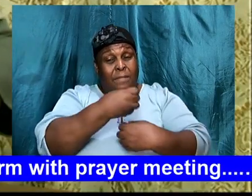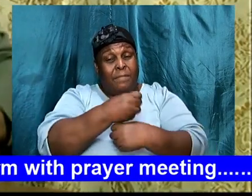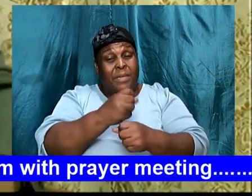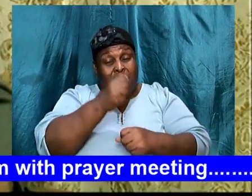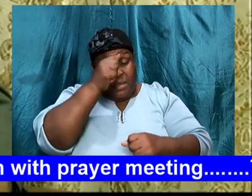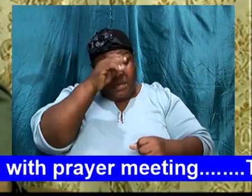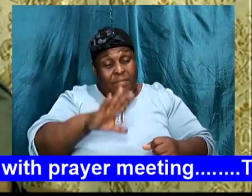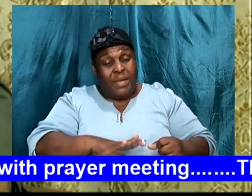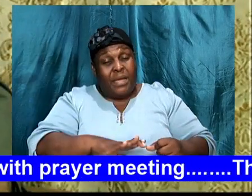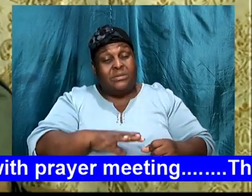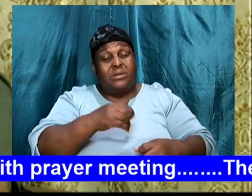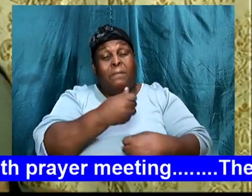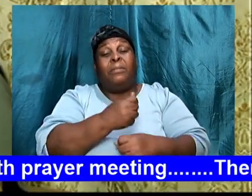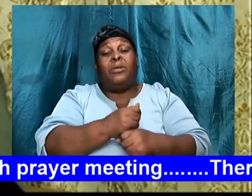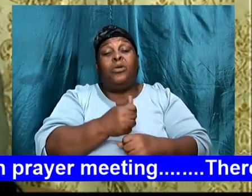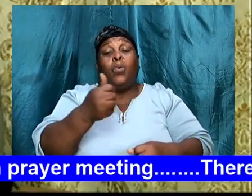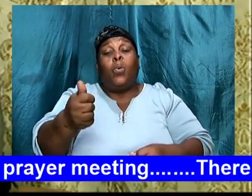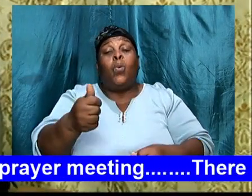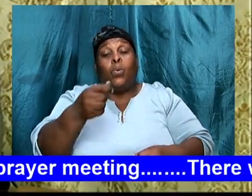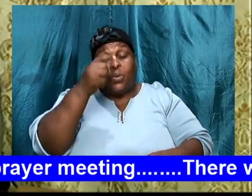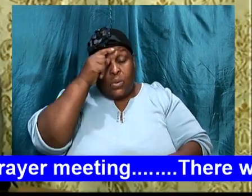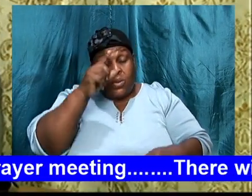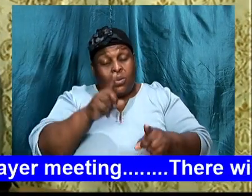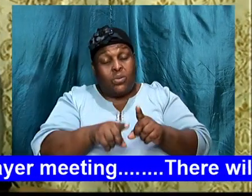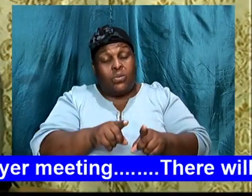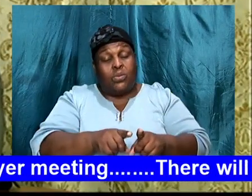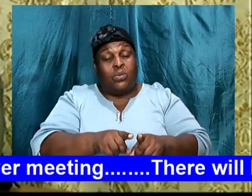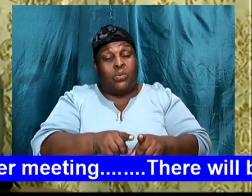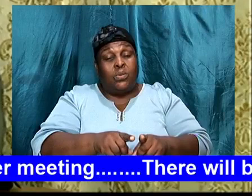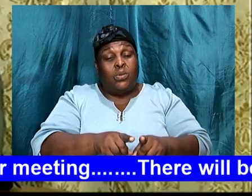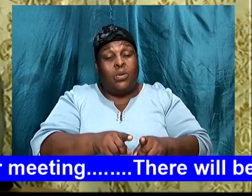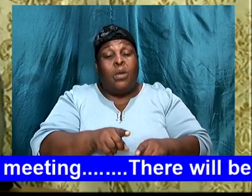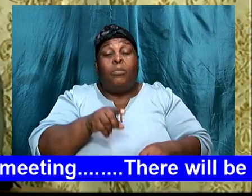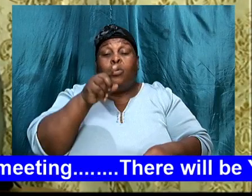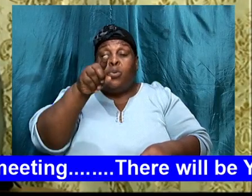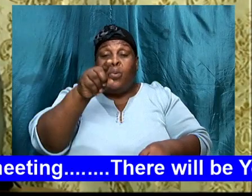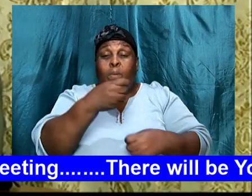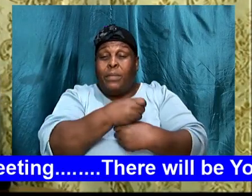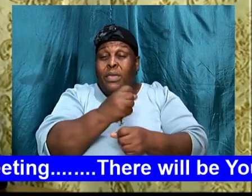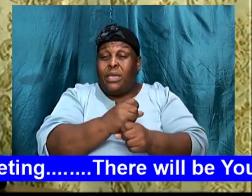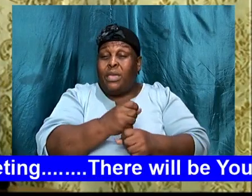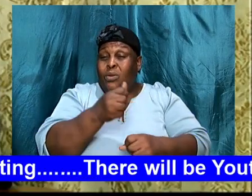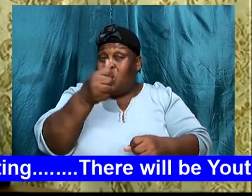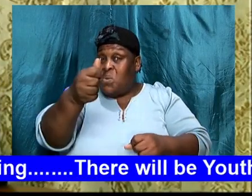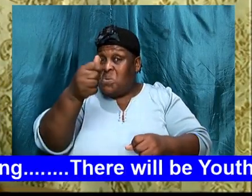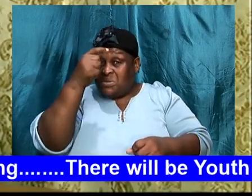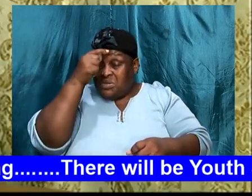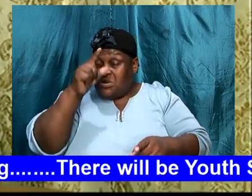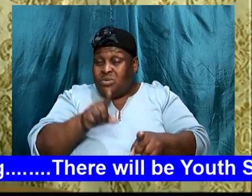but you making a decision, don't mean that you can't, God half guard, because,